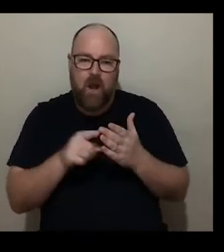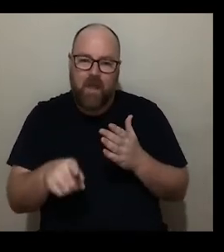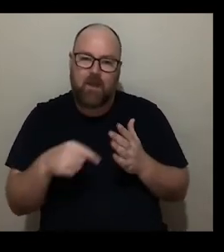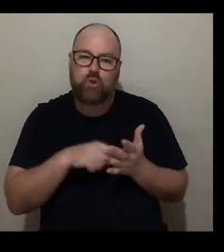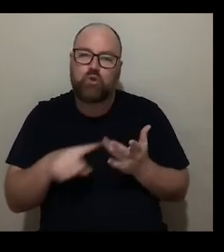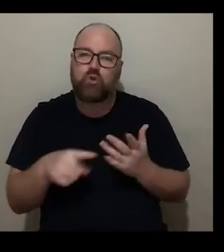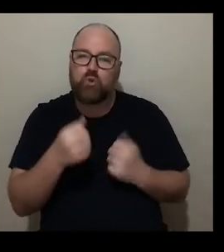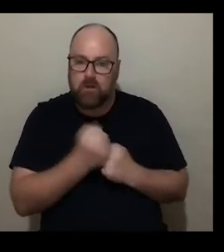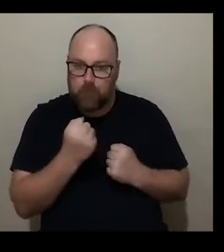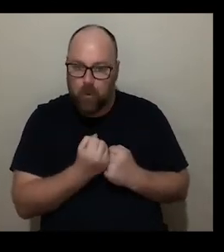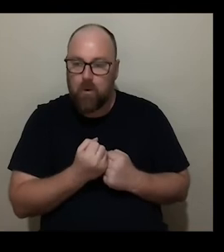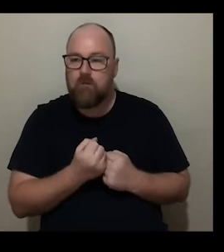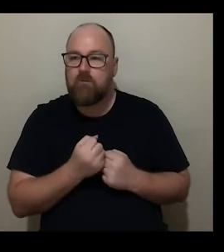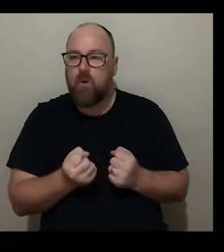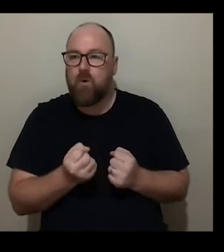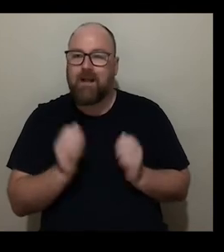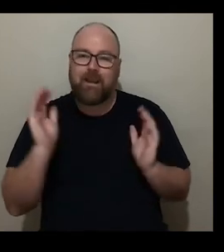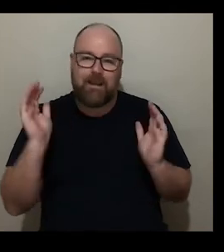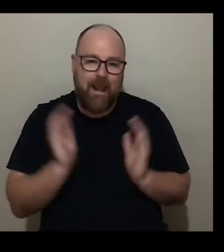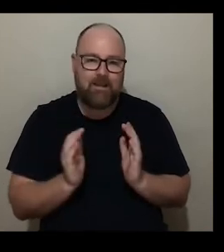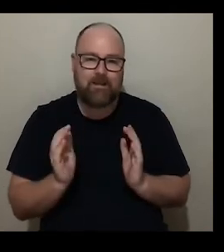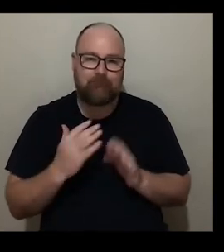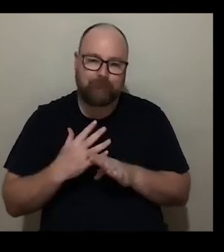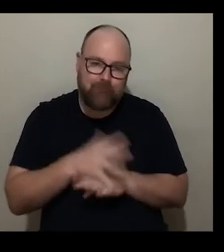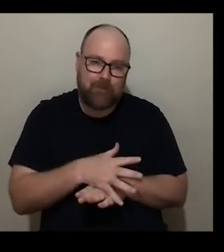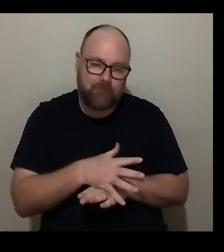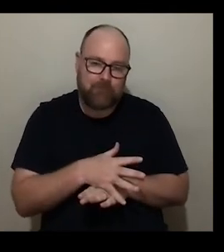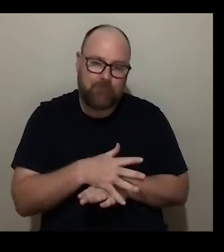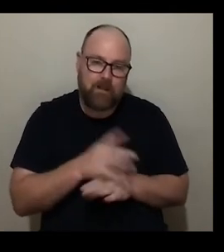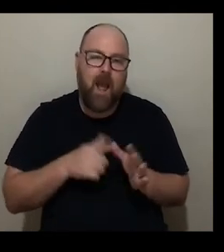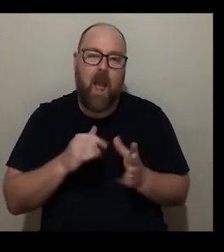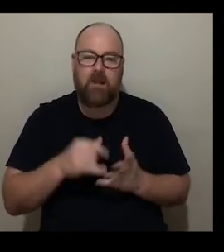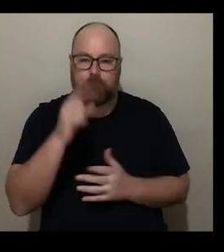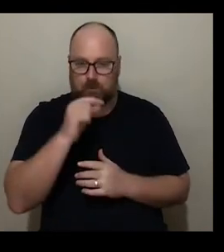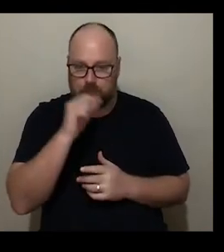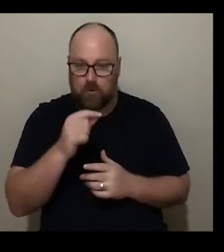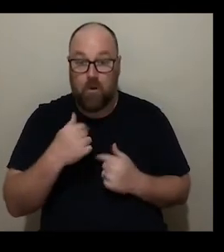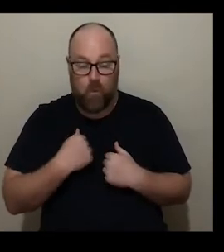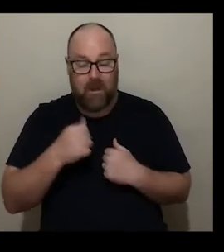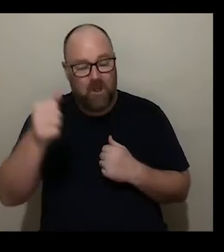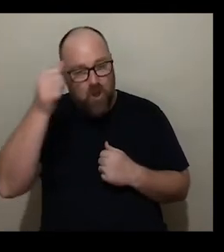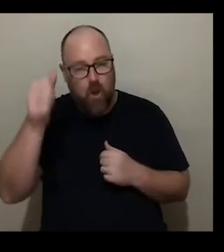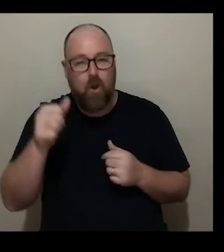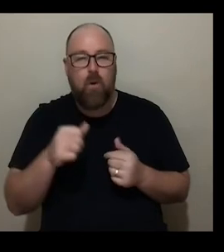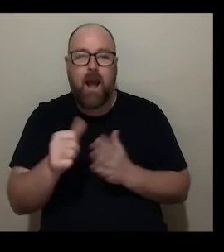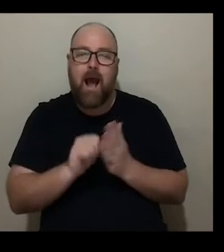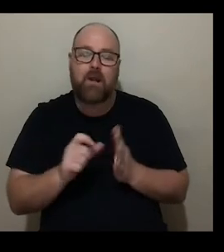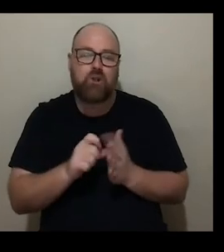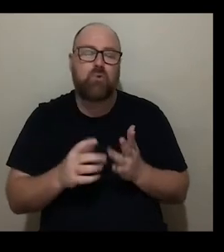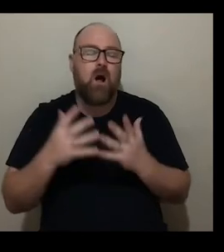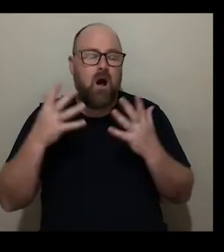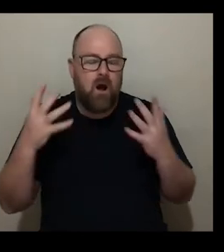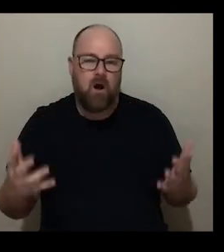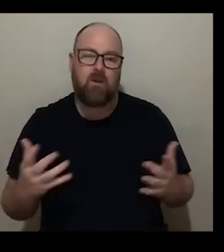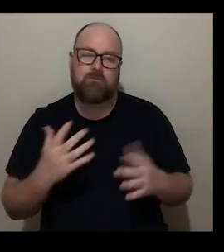um the need for as little labor as possible in the first instance so we're really aware that artists do a huge amount of unpaid labor when they're doing